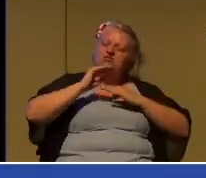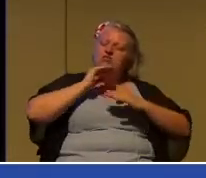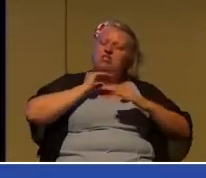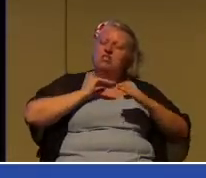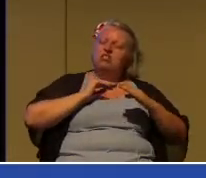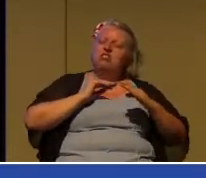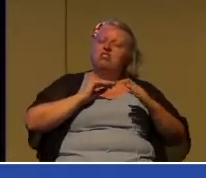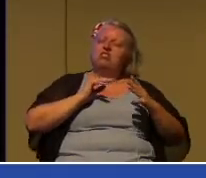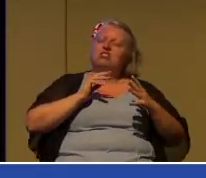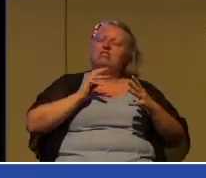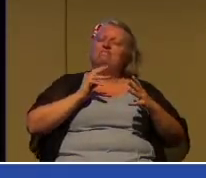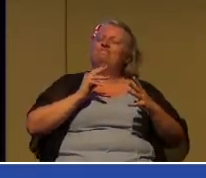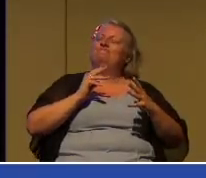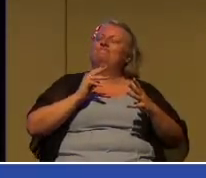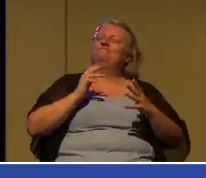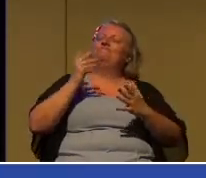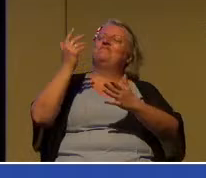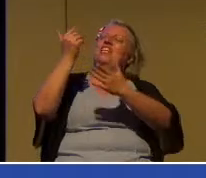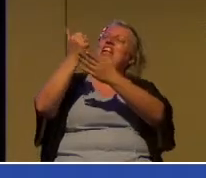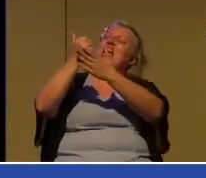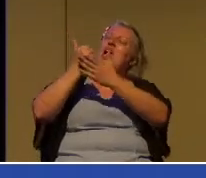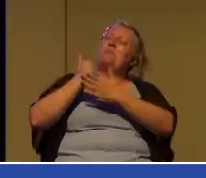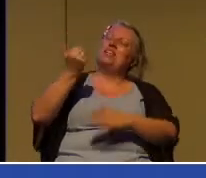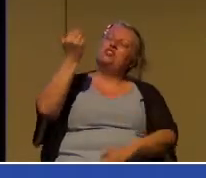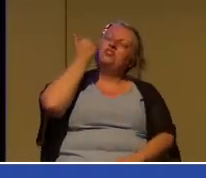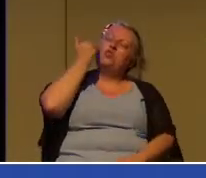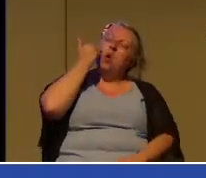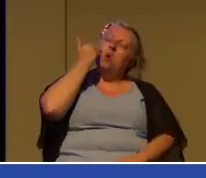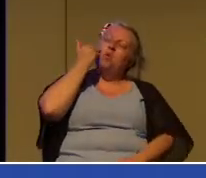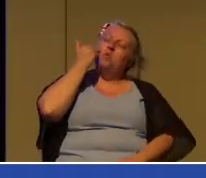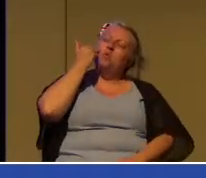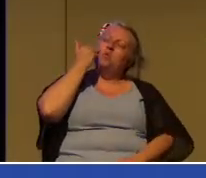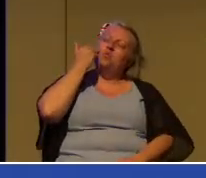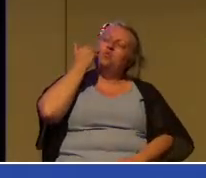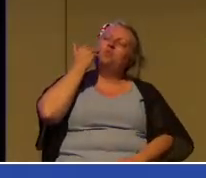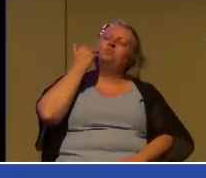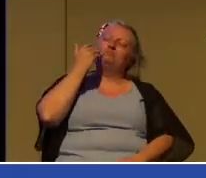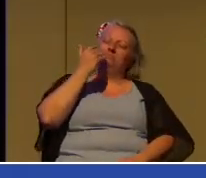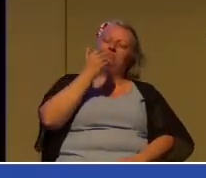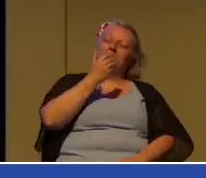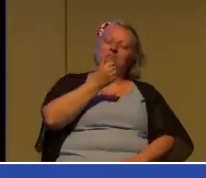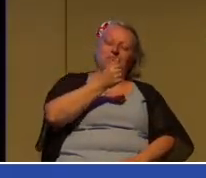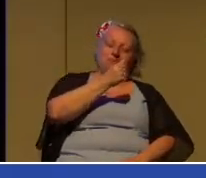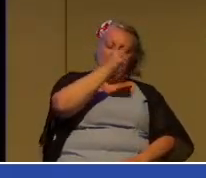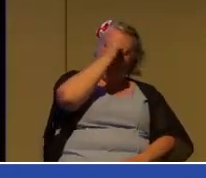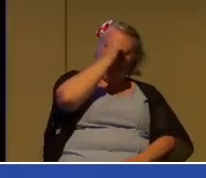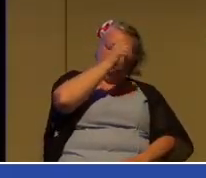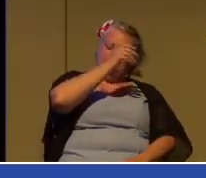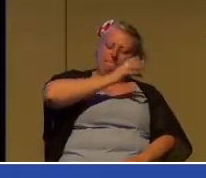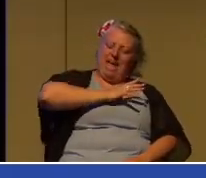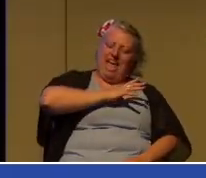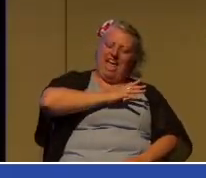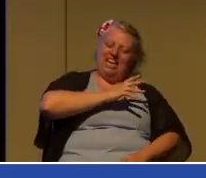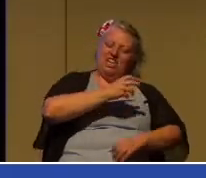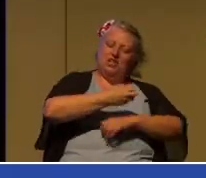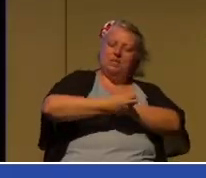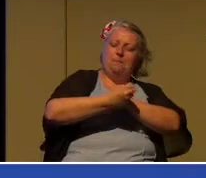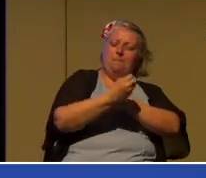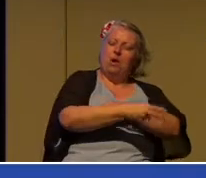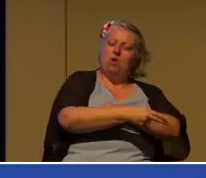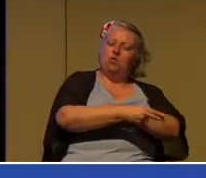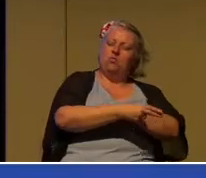Help us to know that man proposes, but God disposes, and that indeed, if you do close one door,